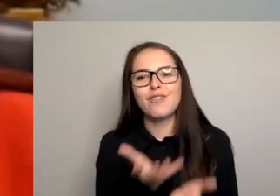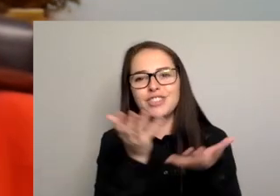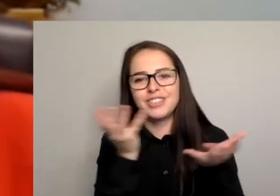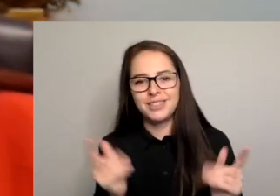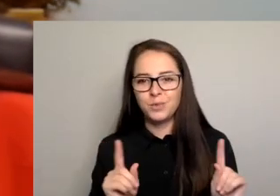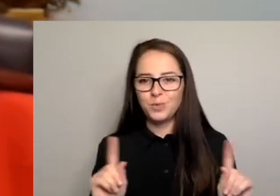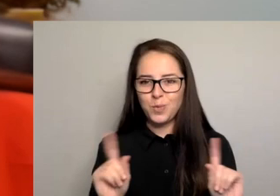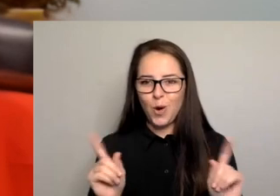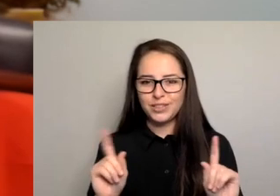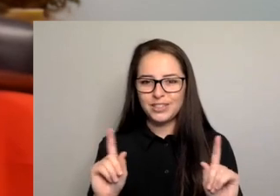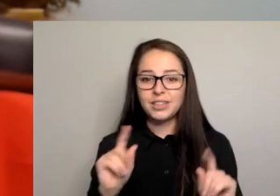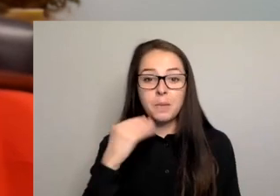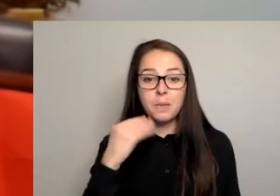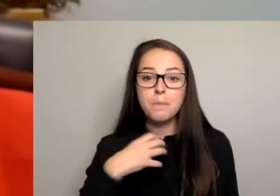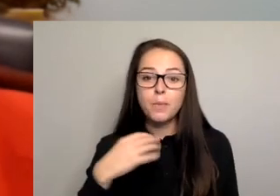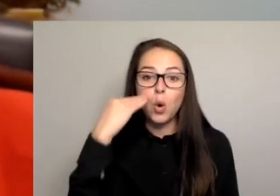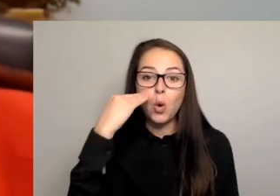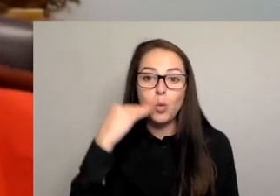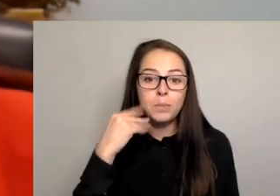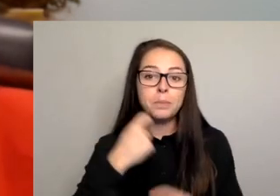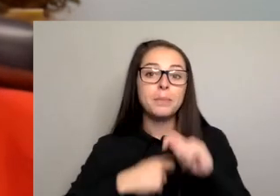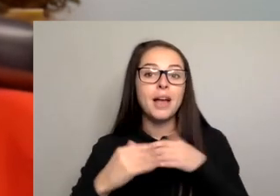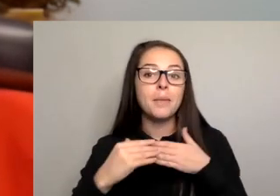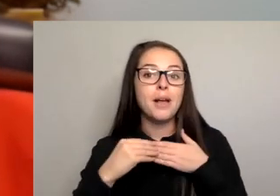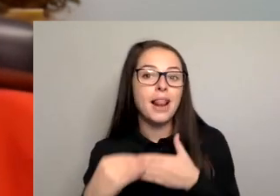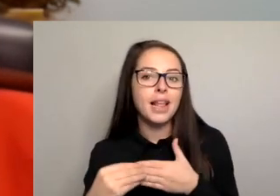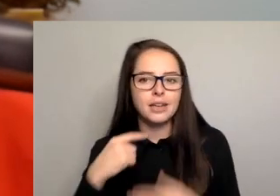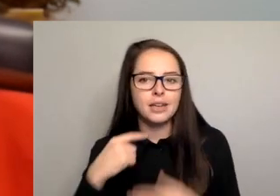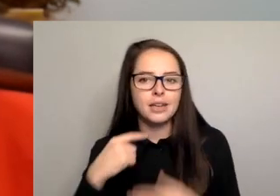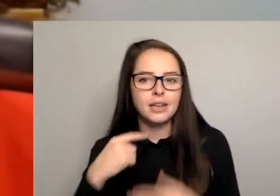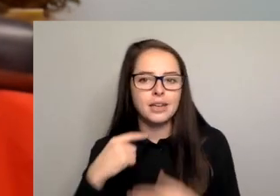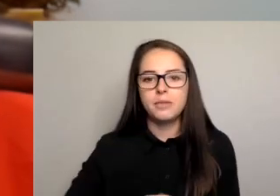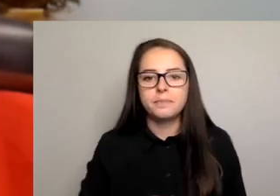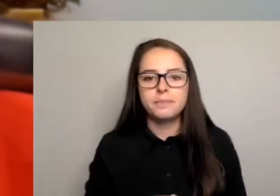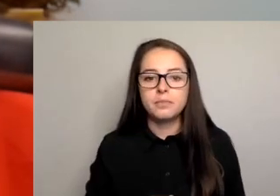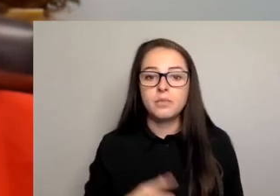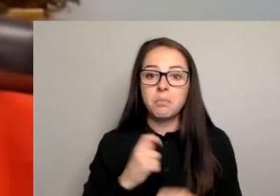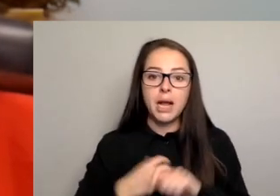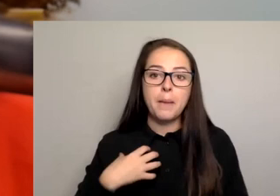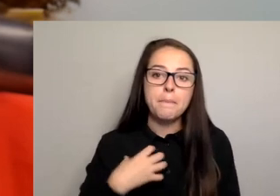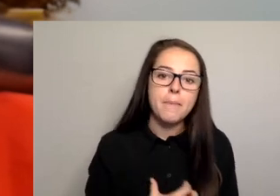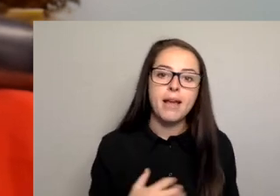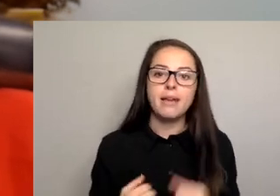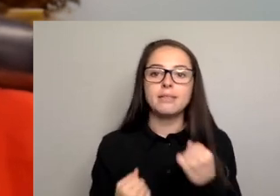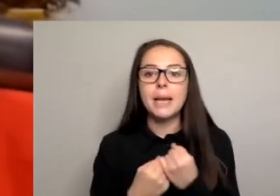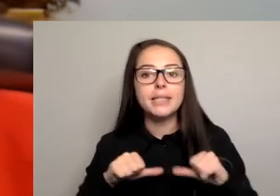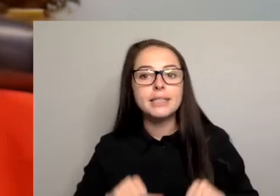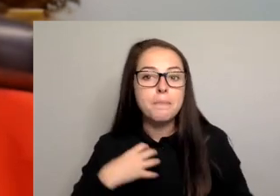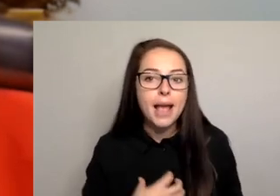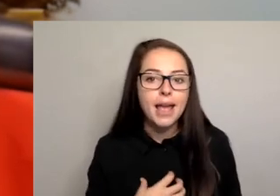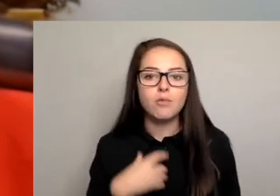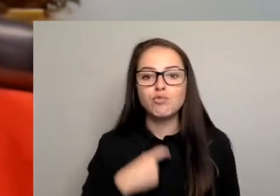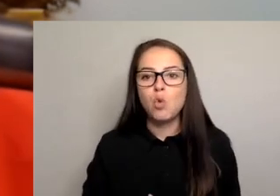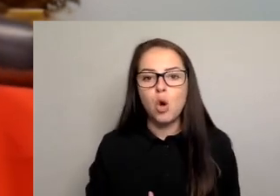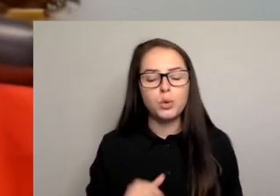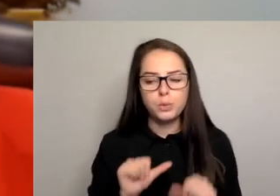actually saw more women standing up into leadership roles. So into those mayoral and deputy mayoral roles, which was absolutely